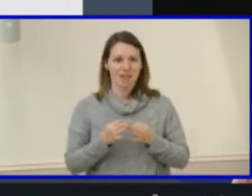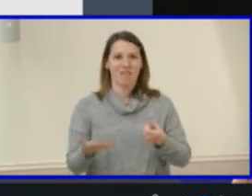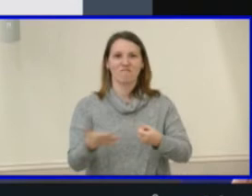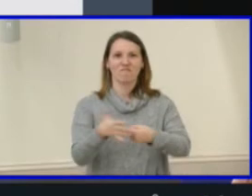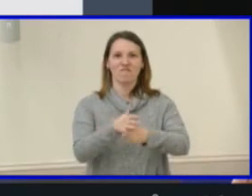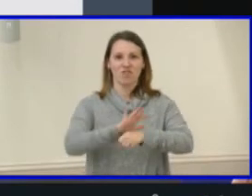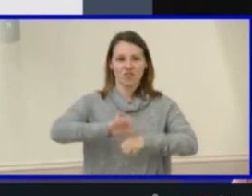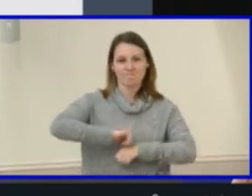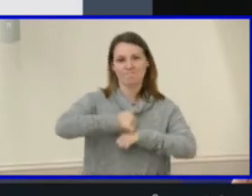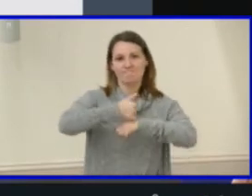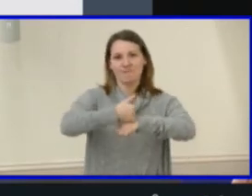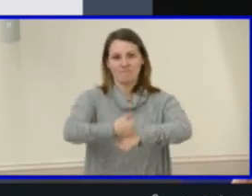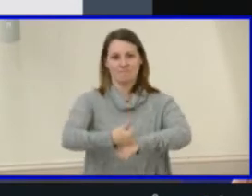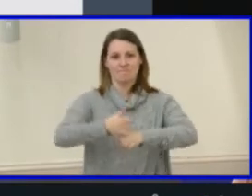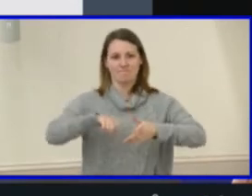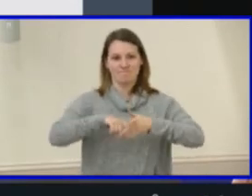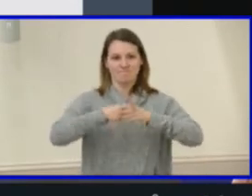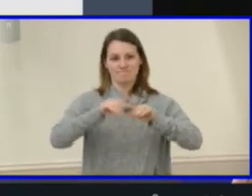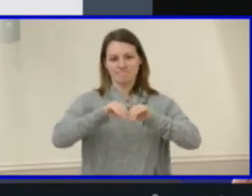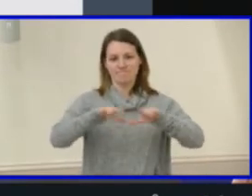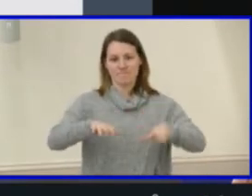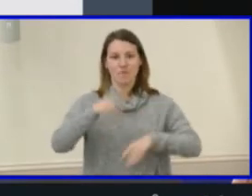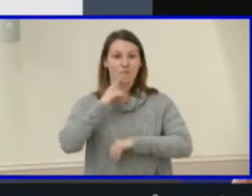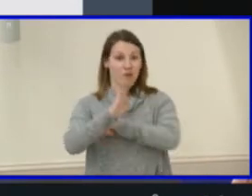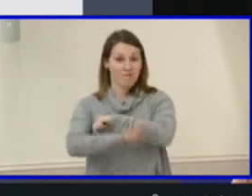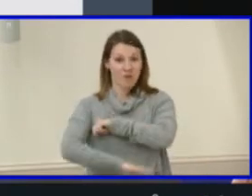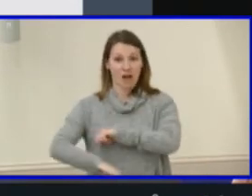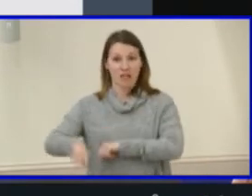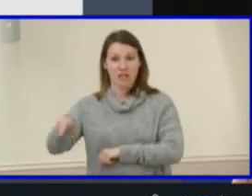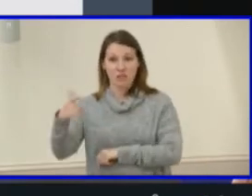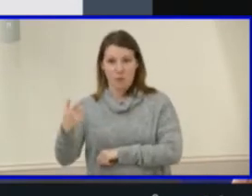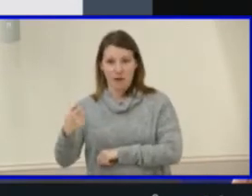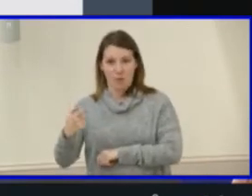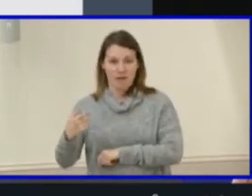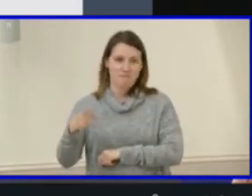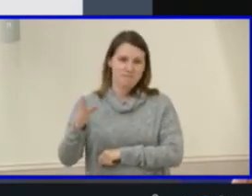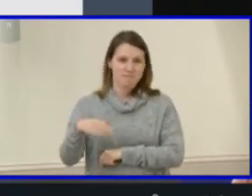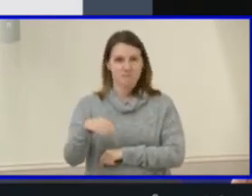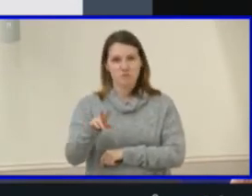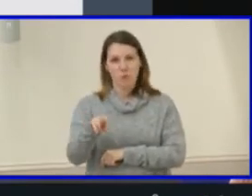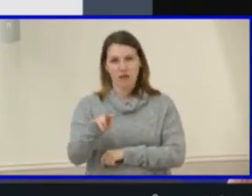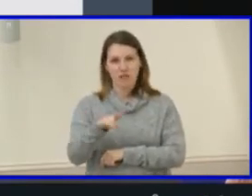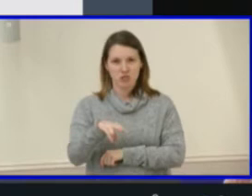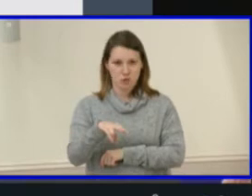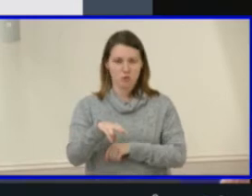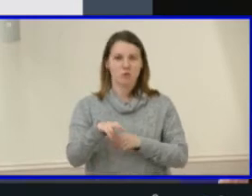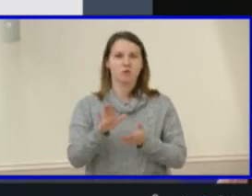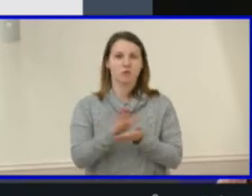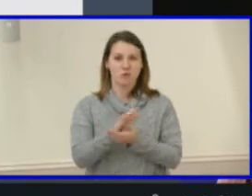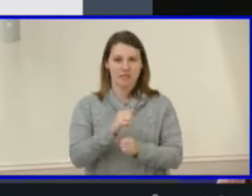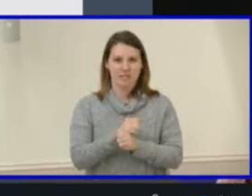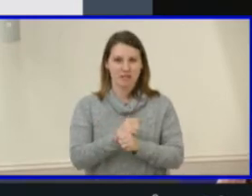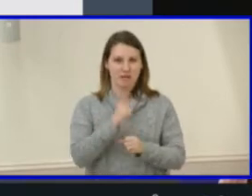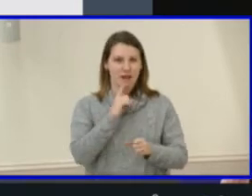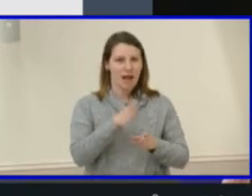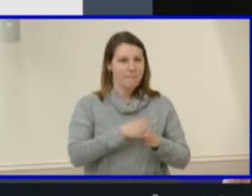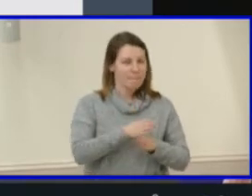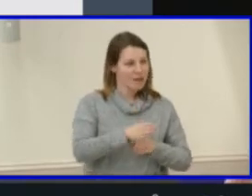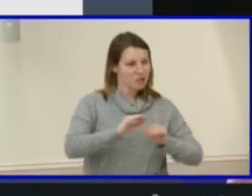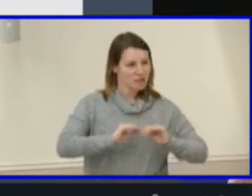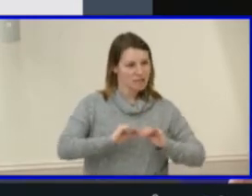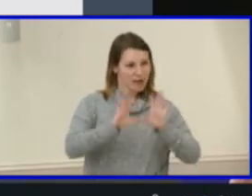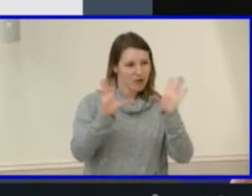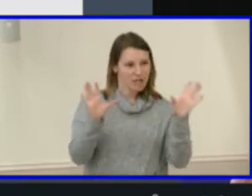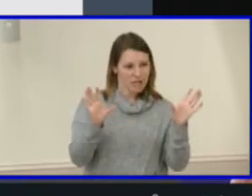in the fall of 2021-22 school year. Major Clarity is a student-driven, web-based platform that allows